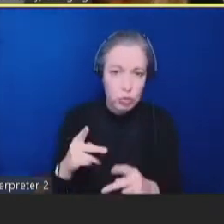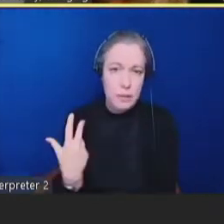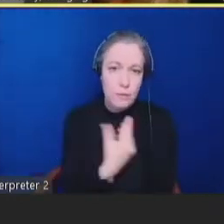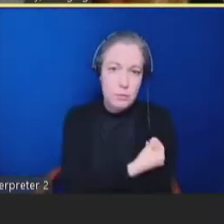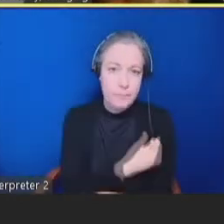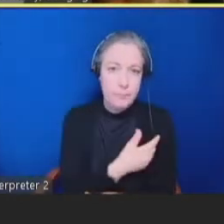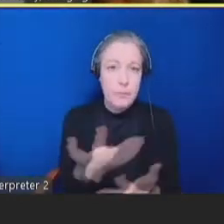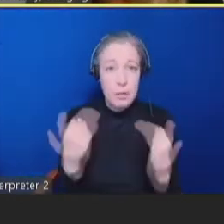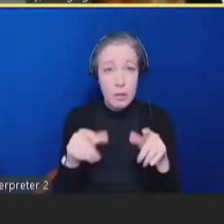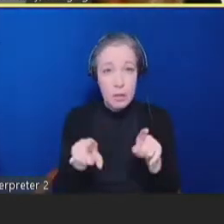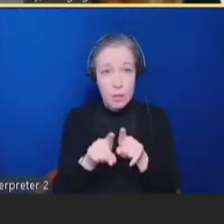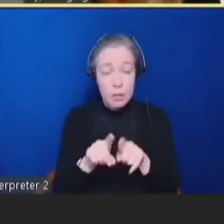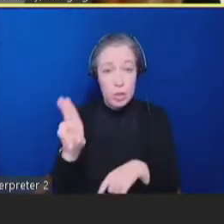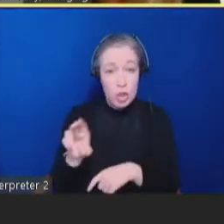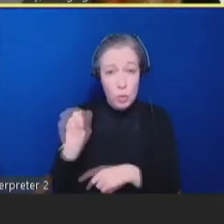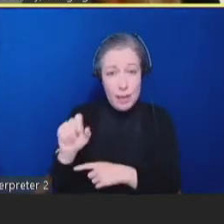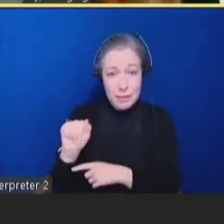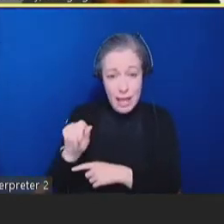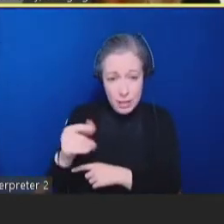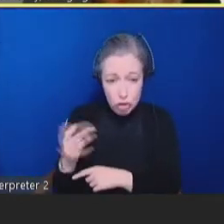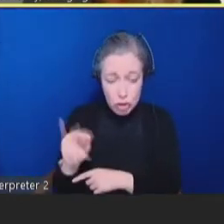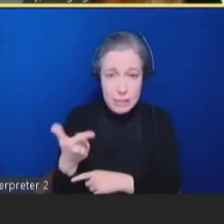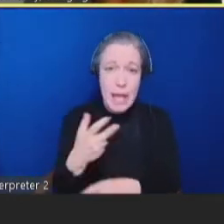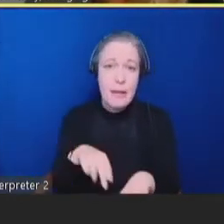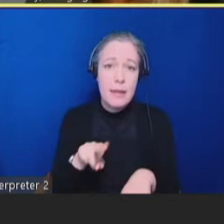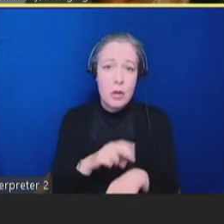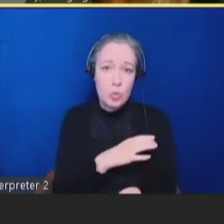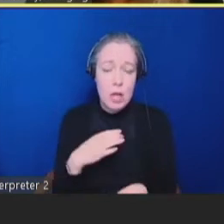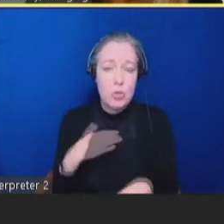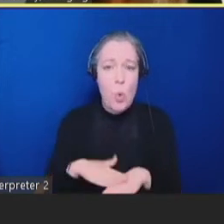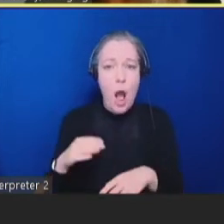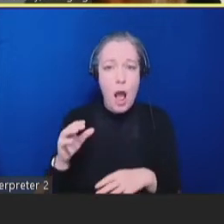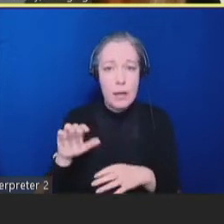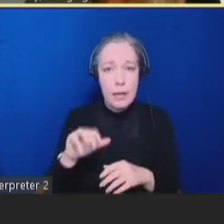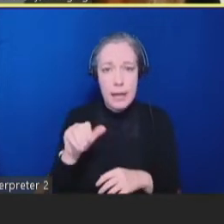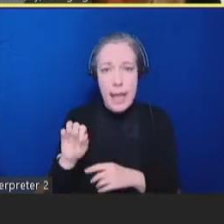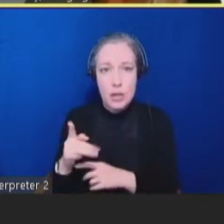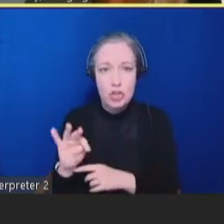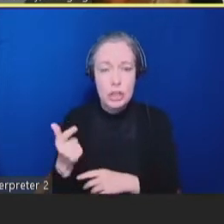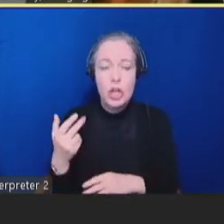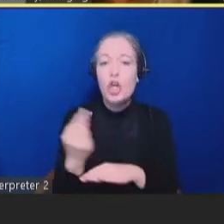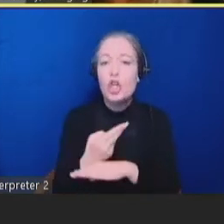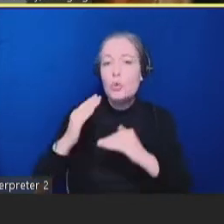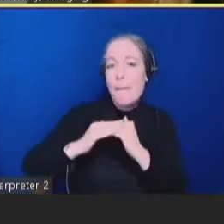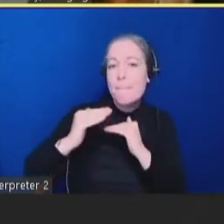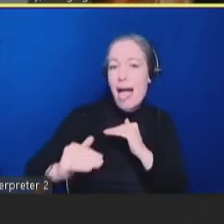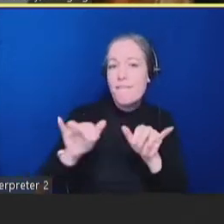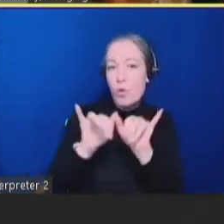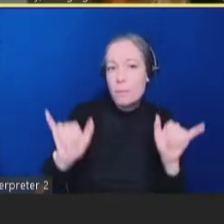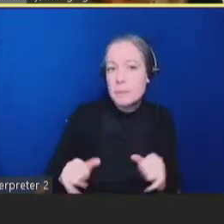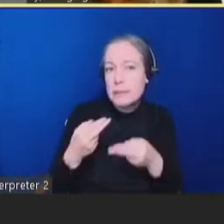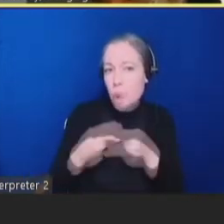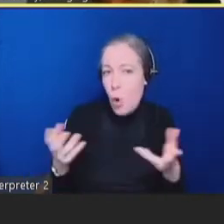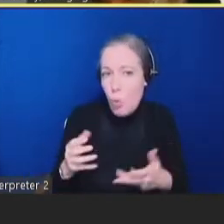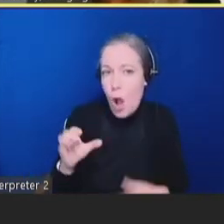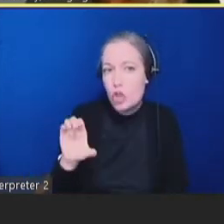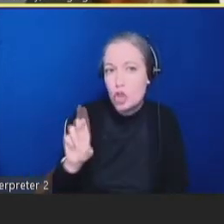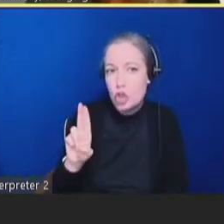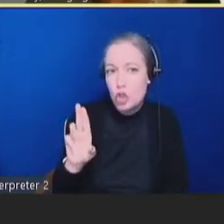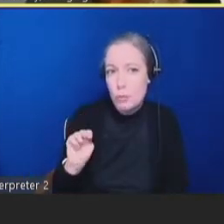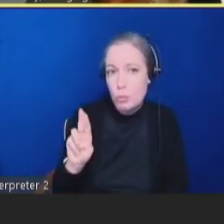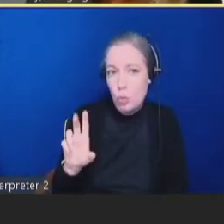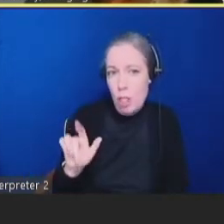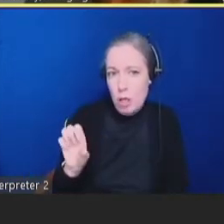both U.S. Aging and the National Council on Aging are using a system called Cumulus to collect survey data for all individuals receiving